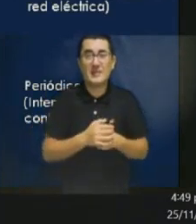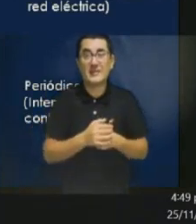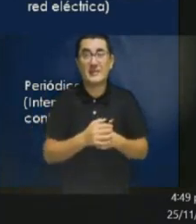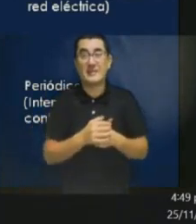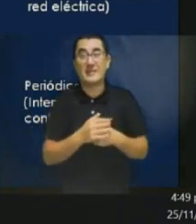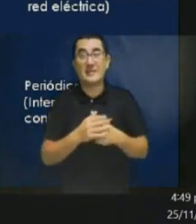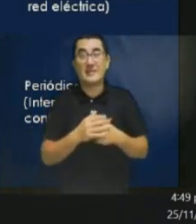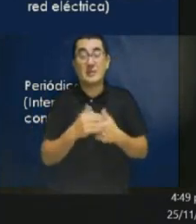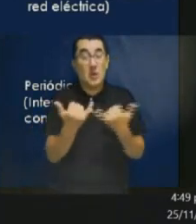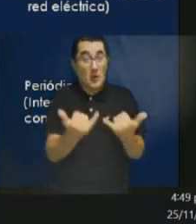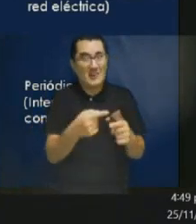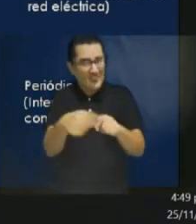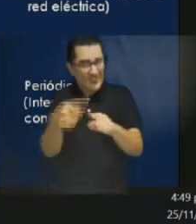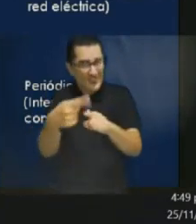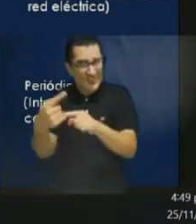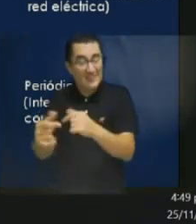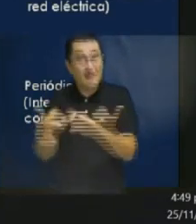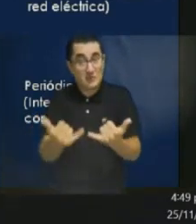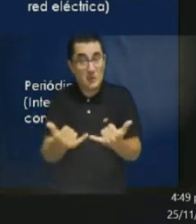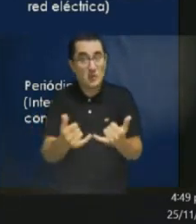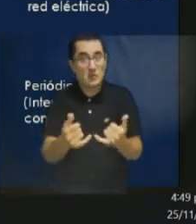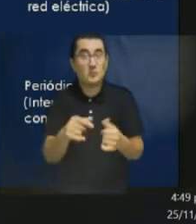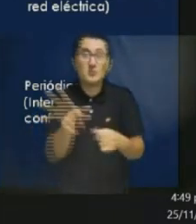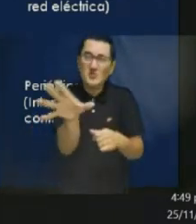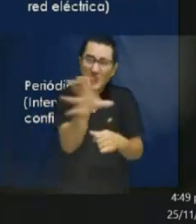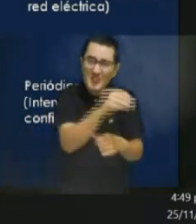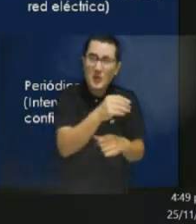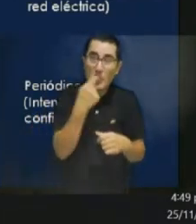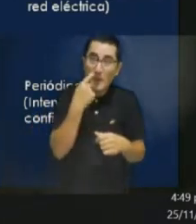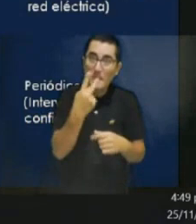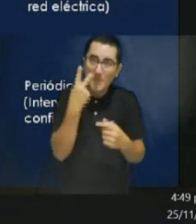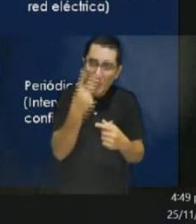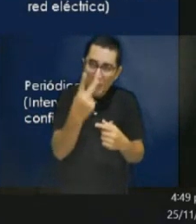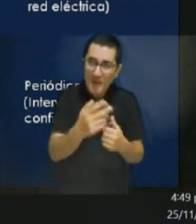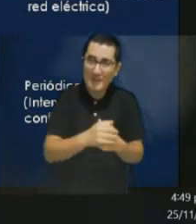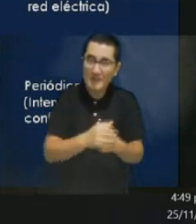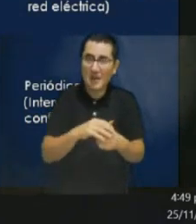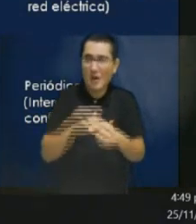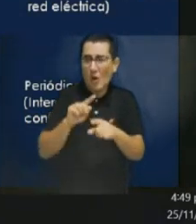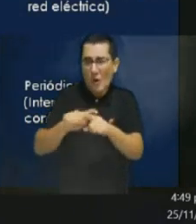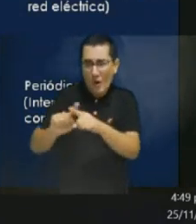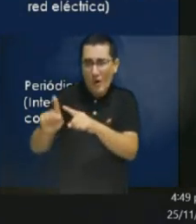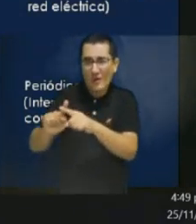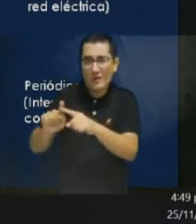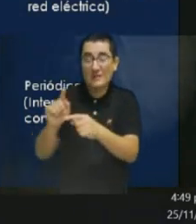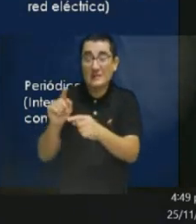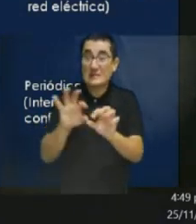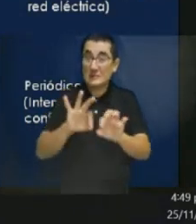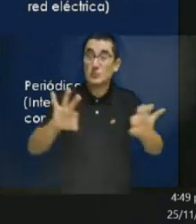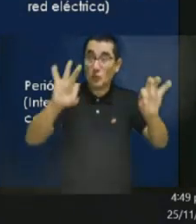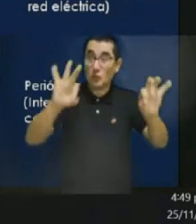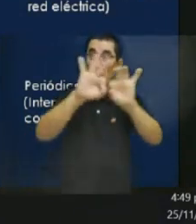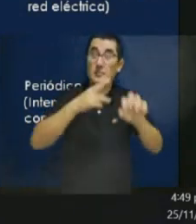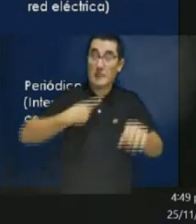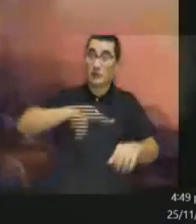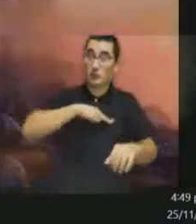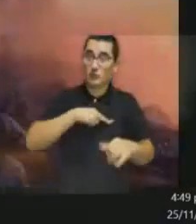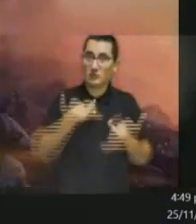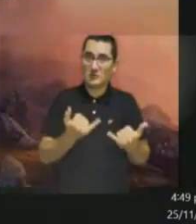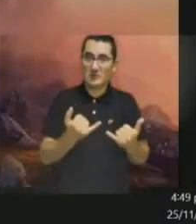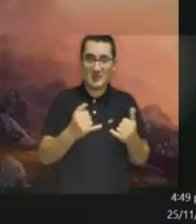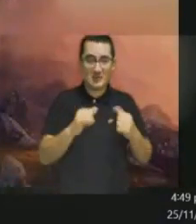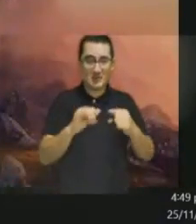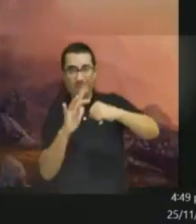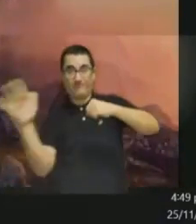users. So with this and with everything you have been able to see in the last shifts of the